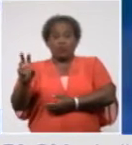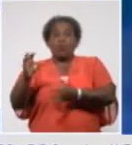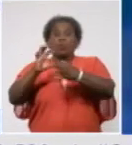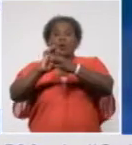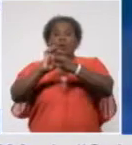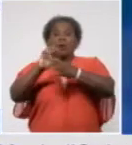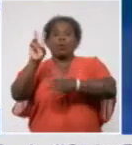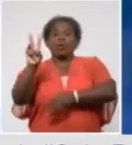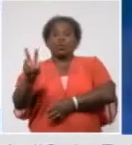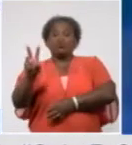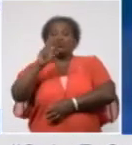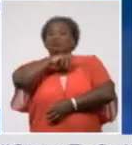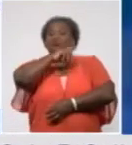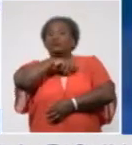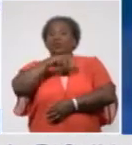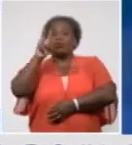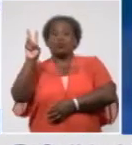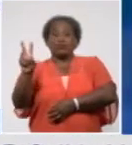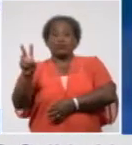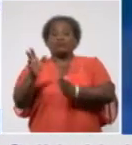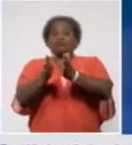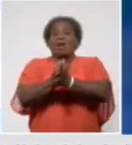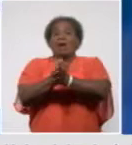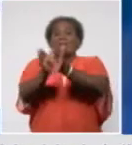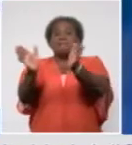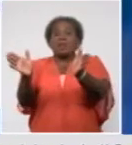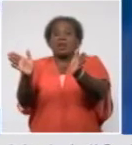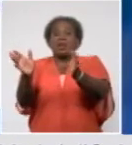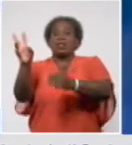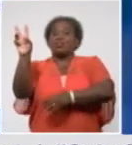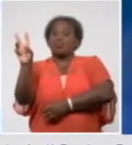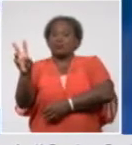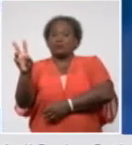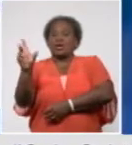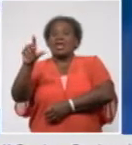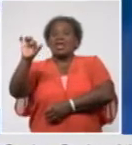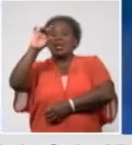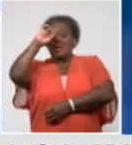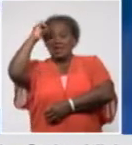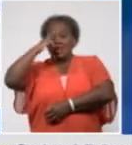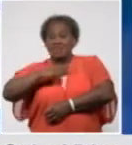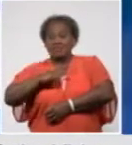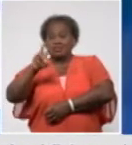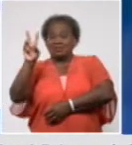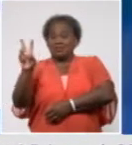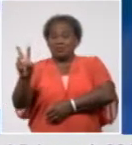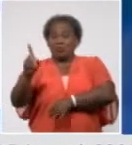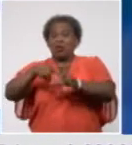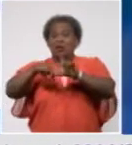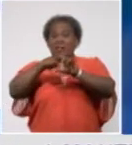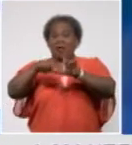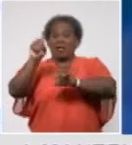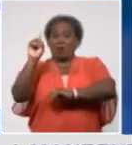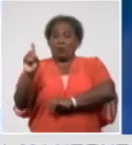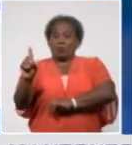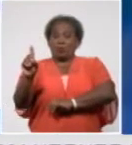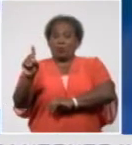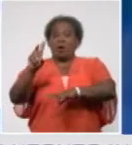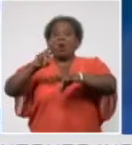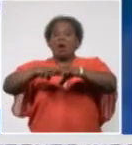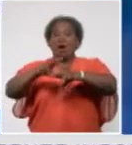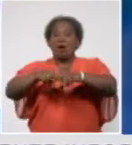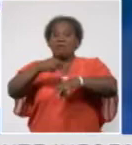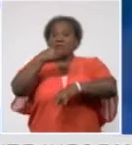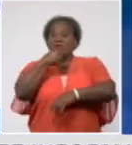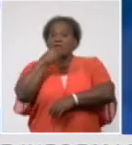and Regla and La Habana Vieja with 1 case each. As you can